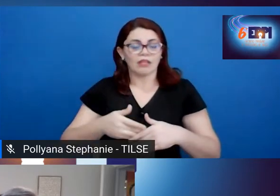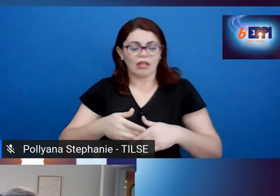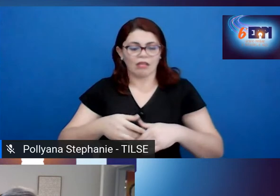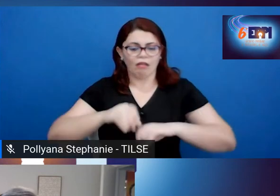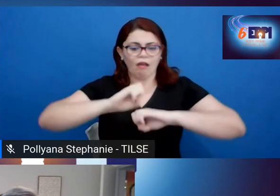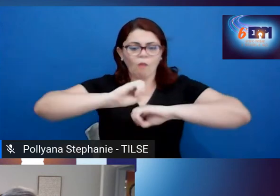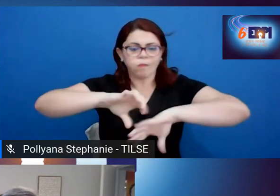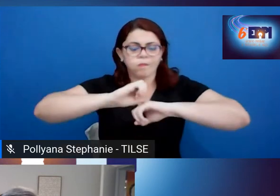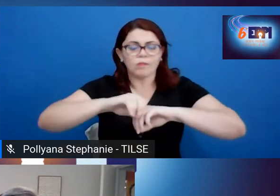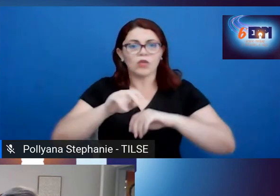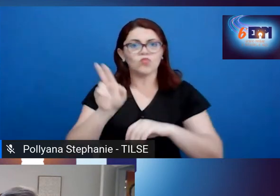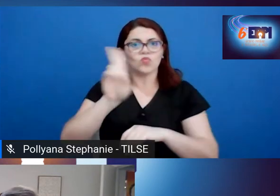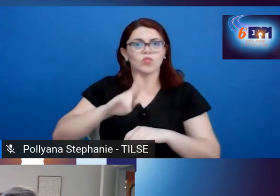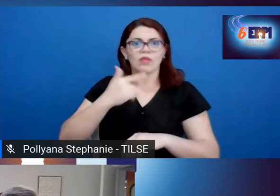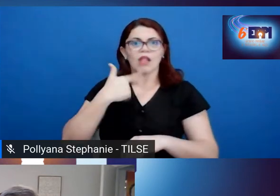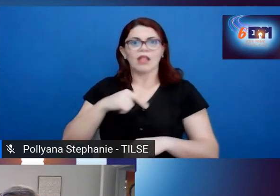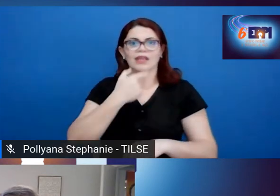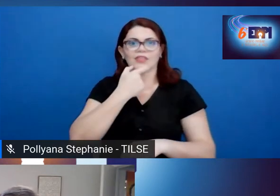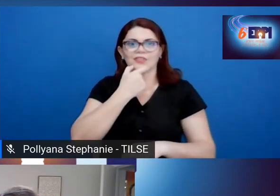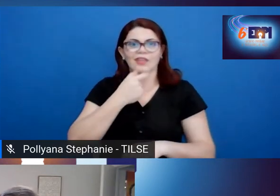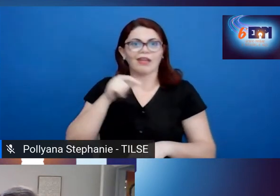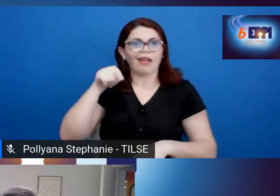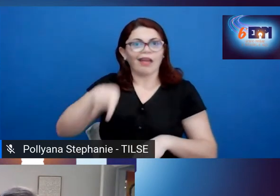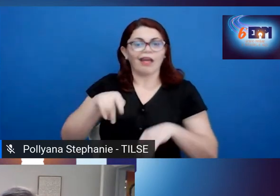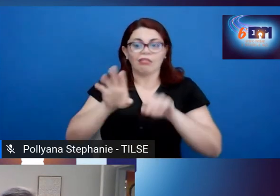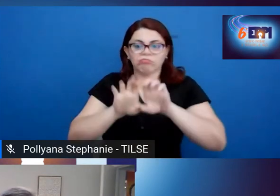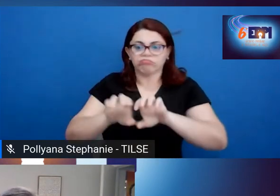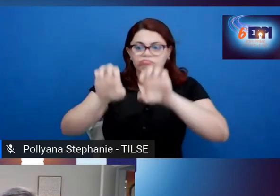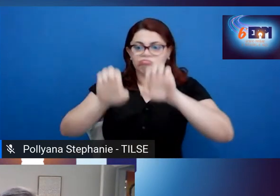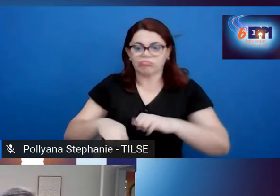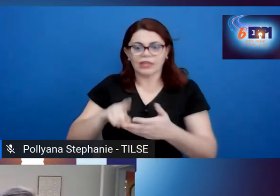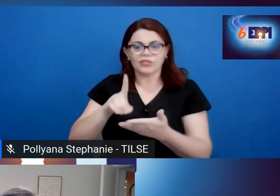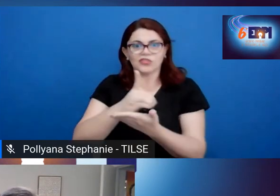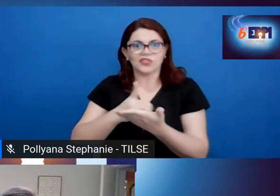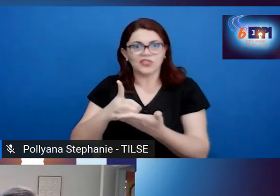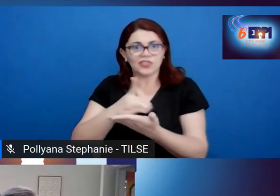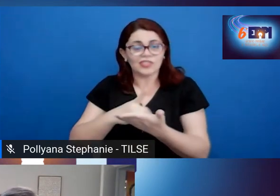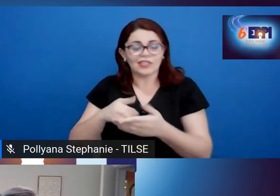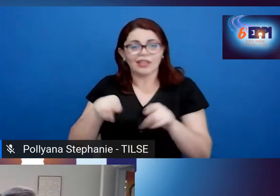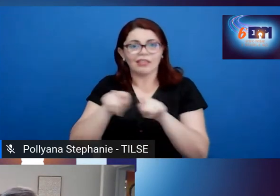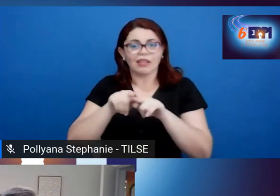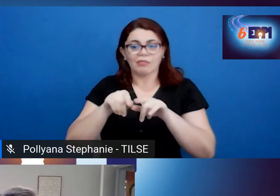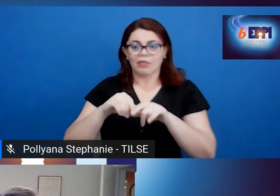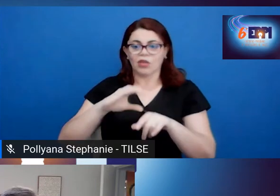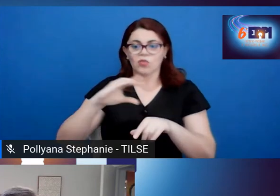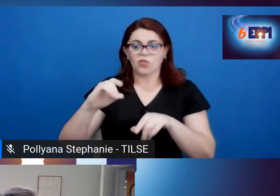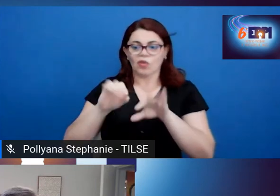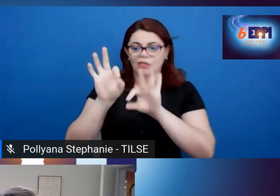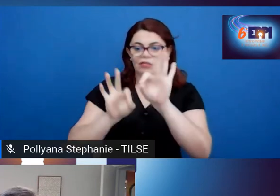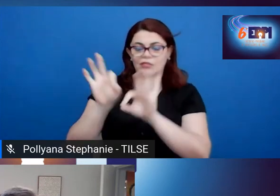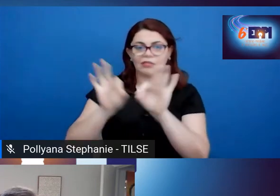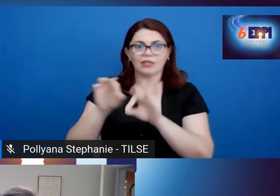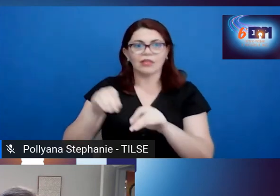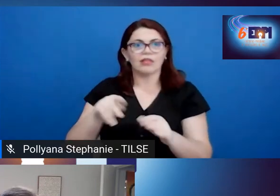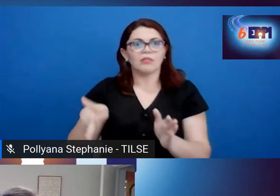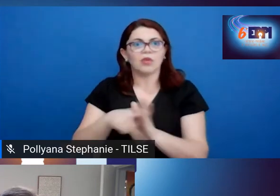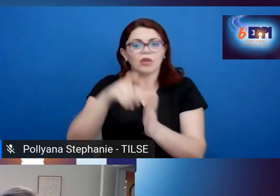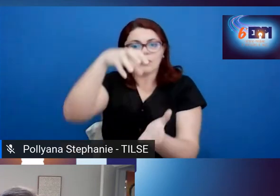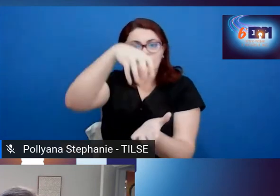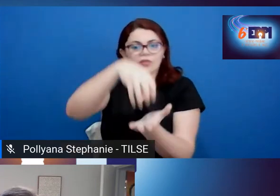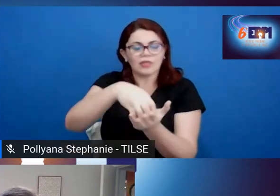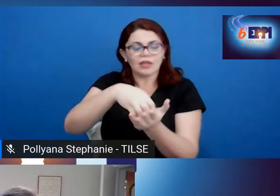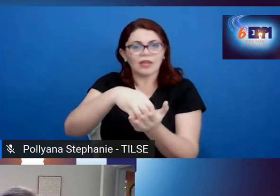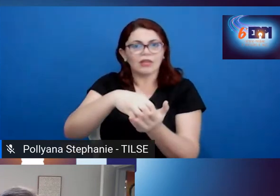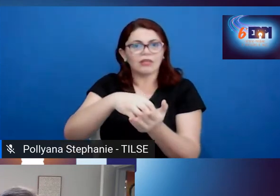Hammack is the Instructional Design and Development Coordinator at the Center for English as a Second Language